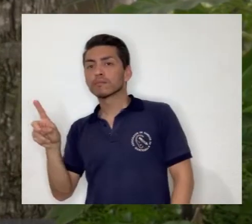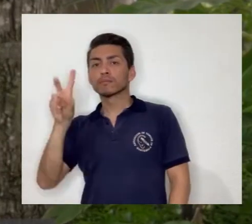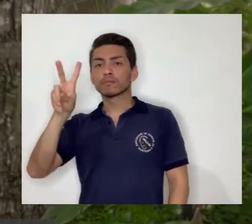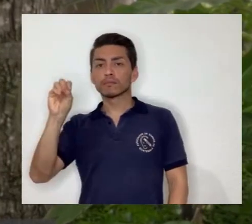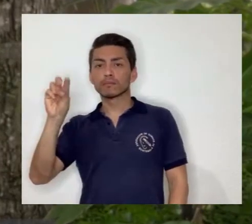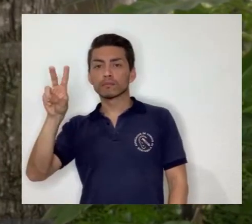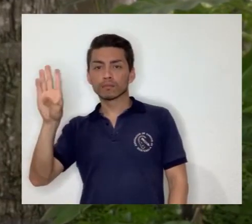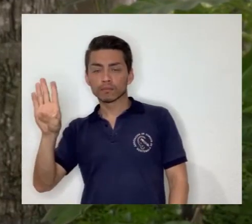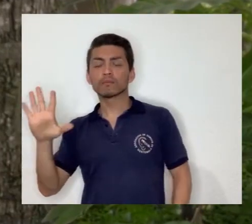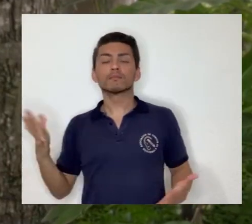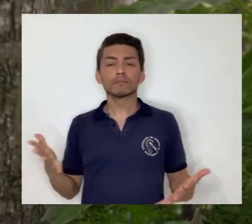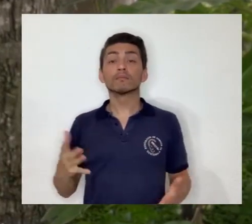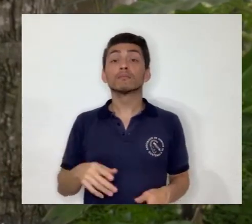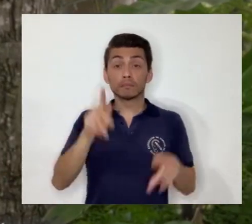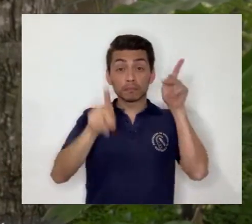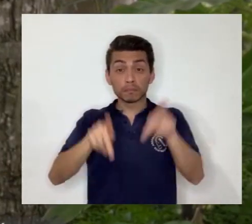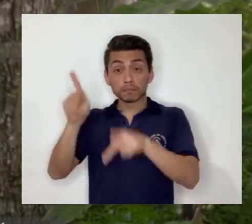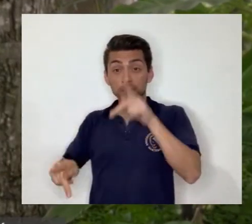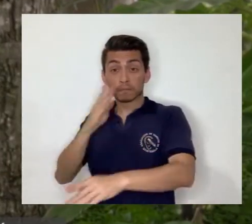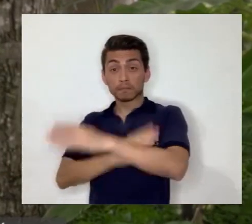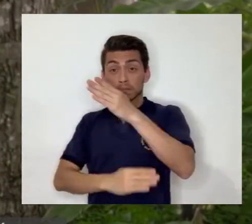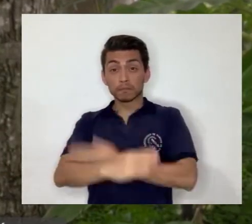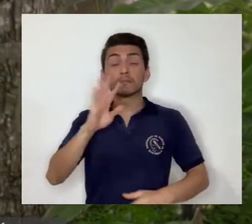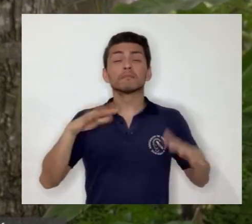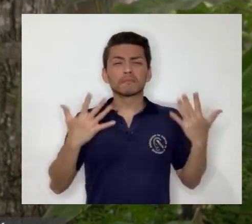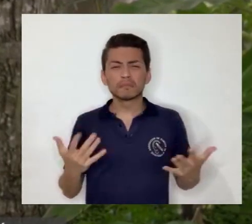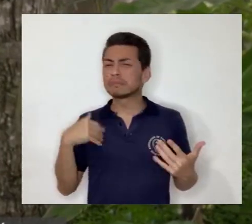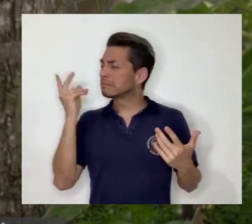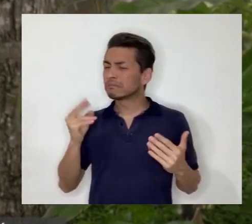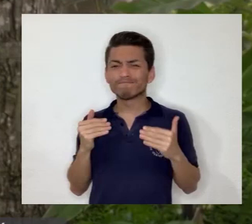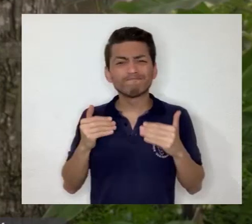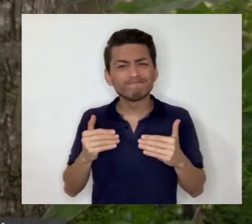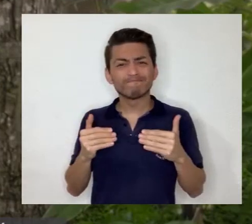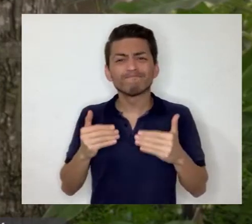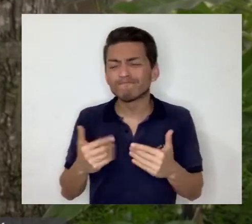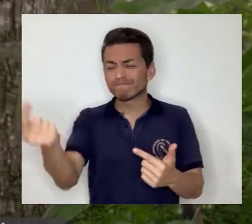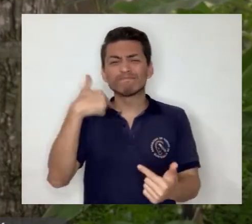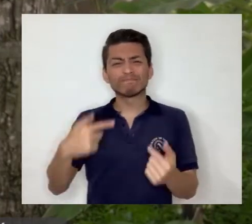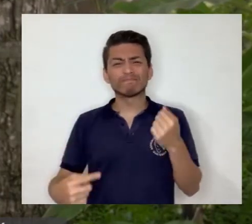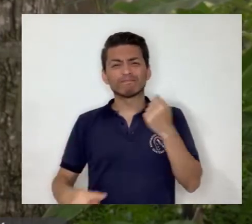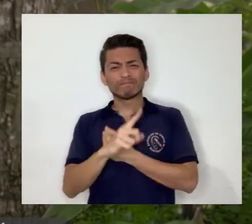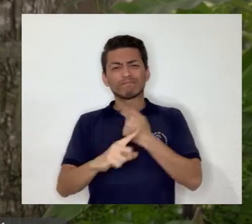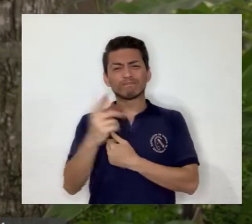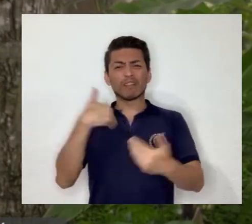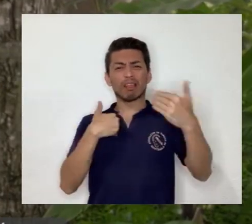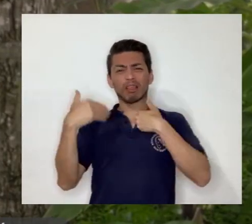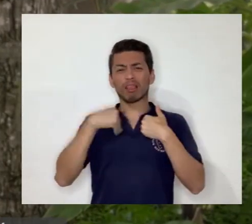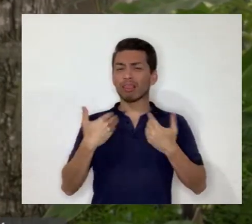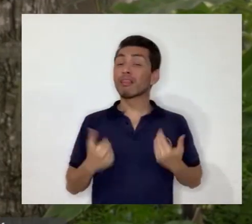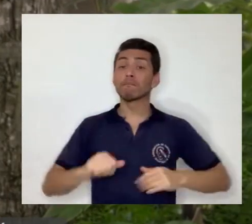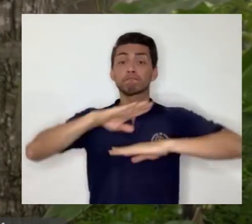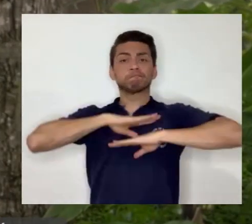21-24. People with disabilities face challenges to fully exercise our